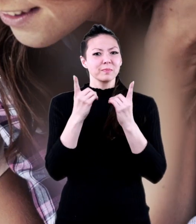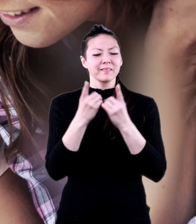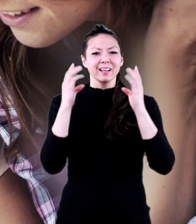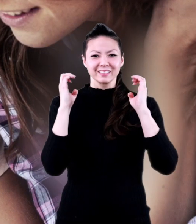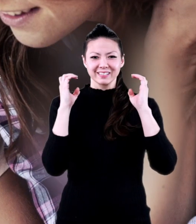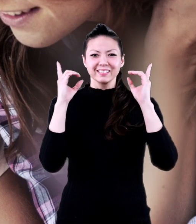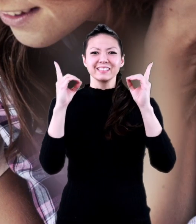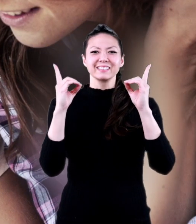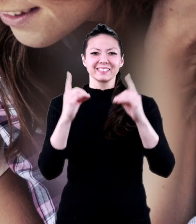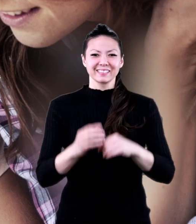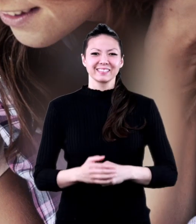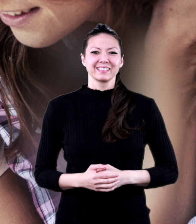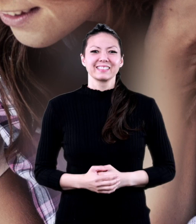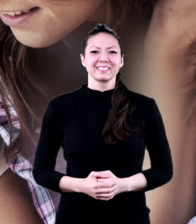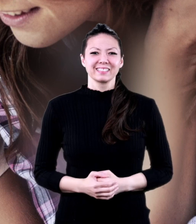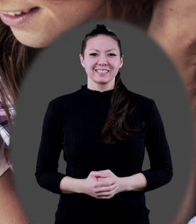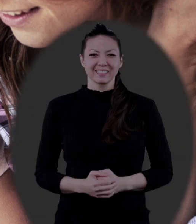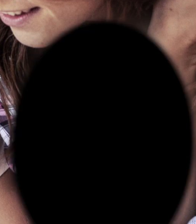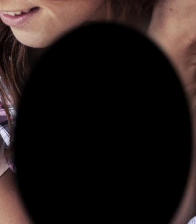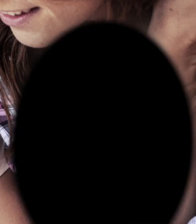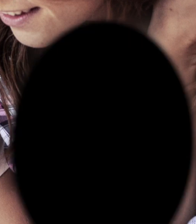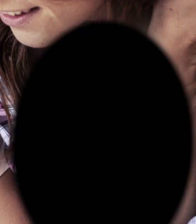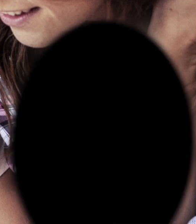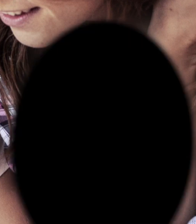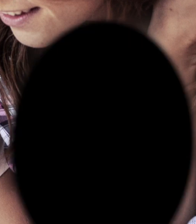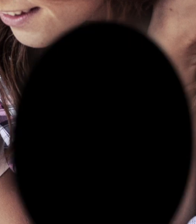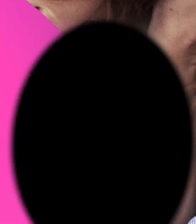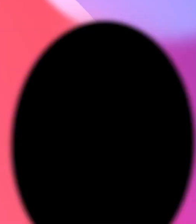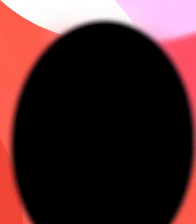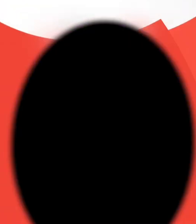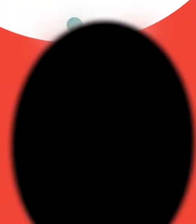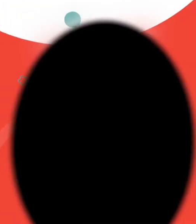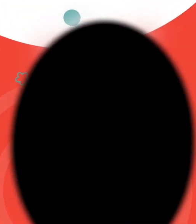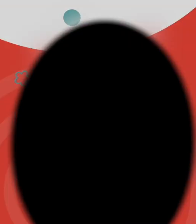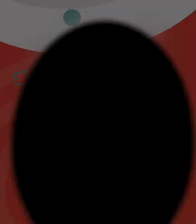Please yourself a Let That